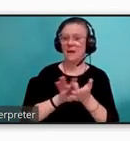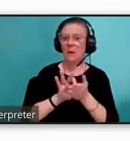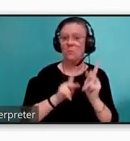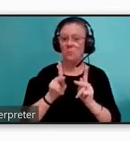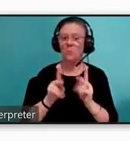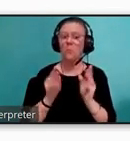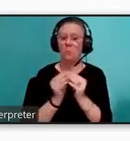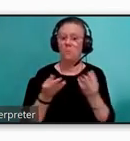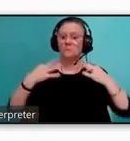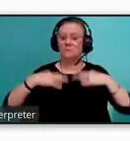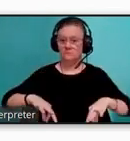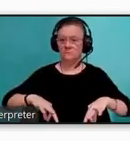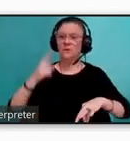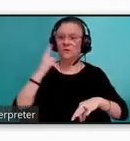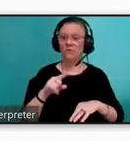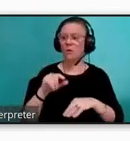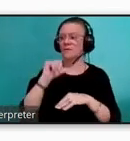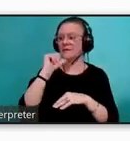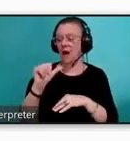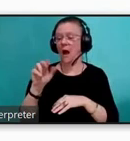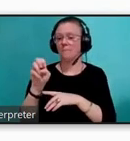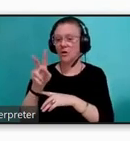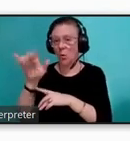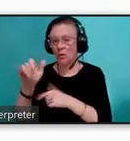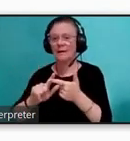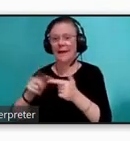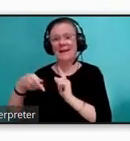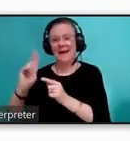disproportionate benefit to the non-minority and higher-income populations.